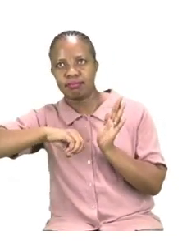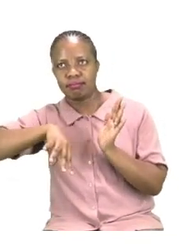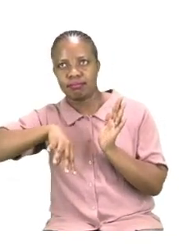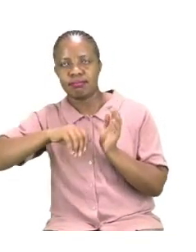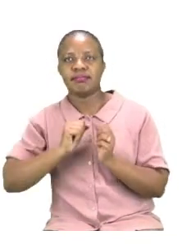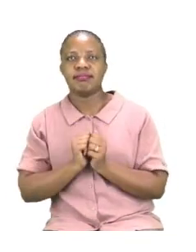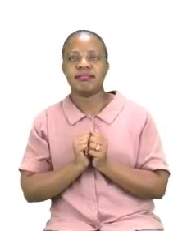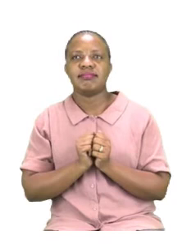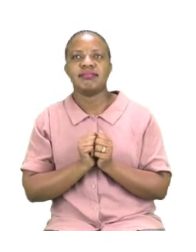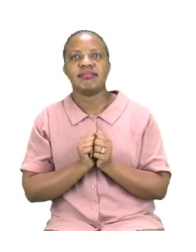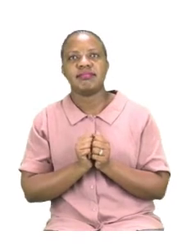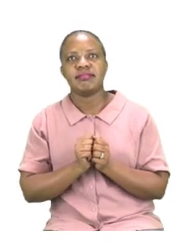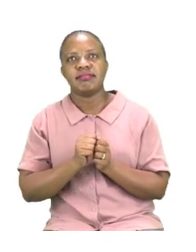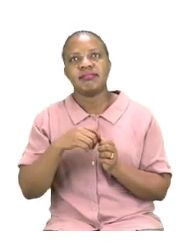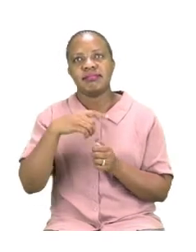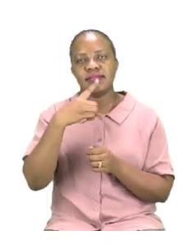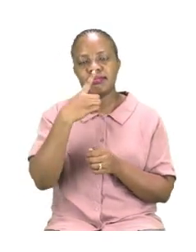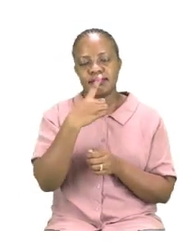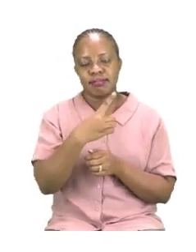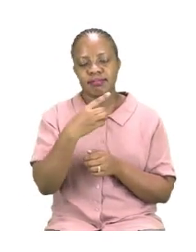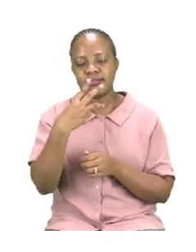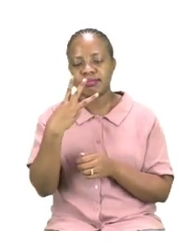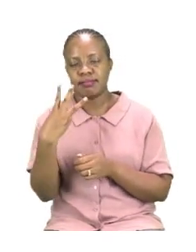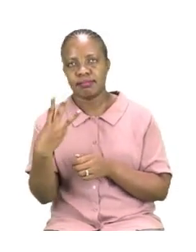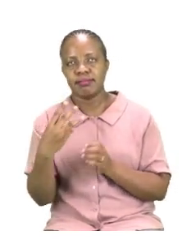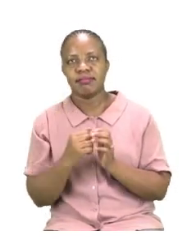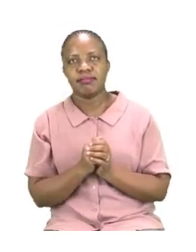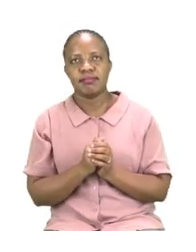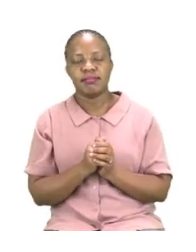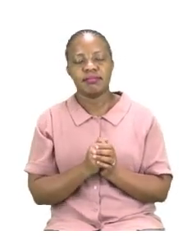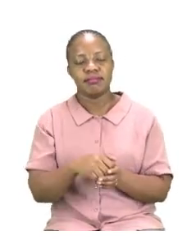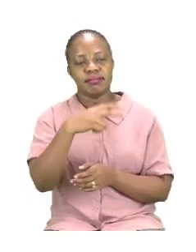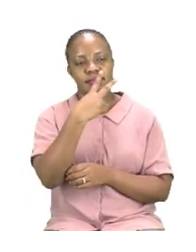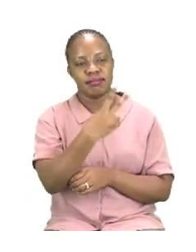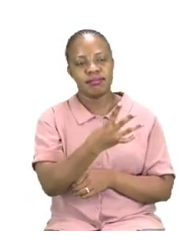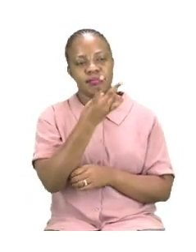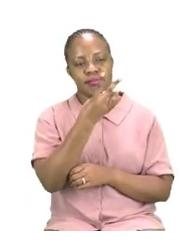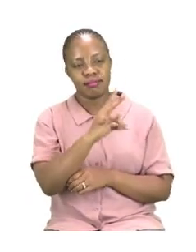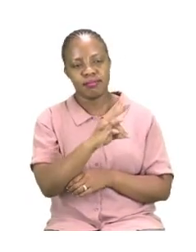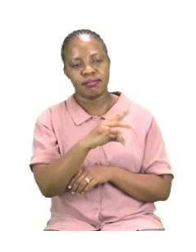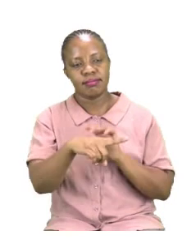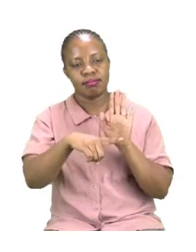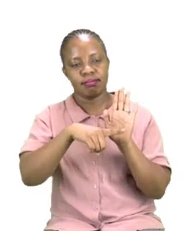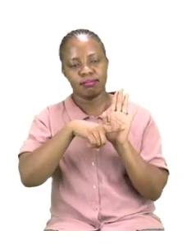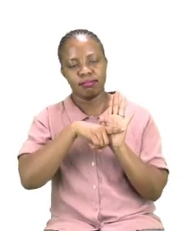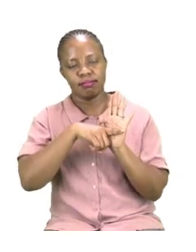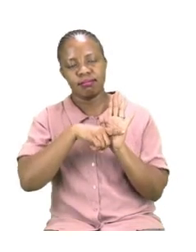13. So it is 27 minus 13. 13.